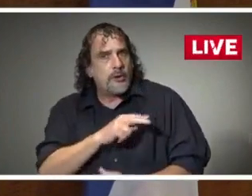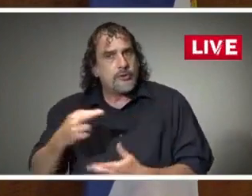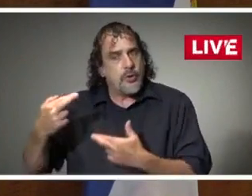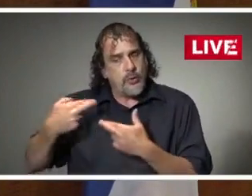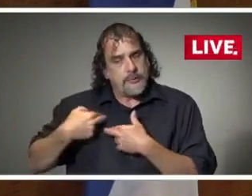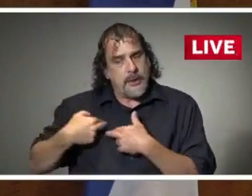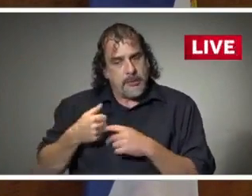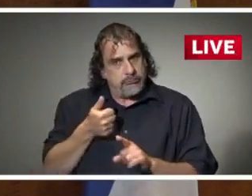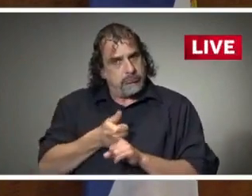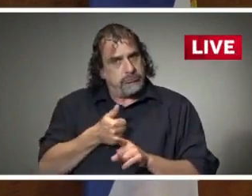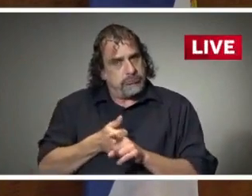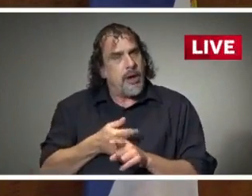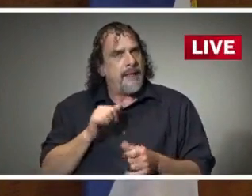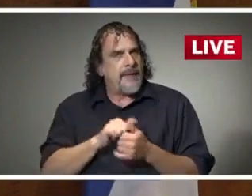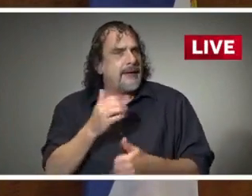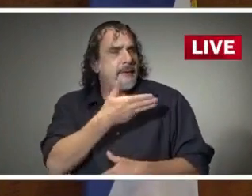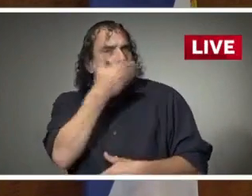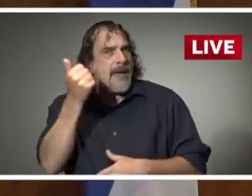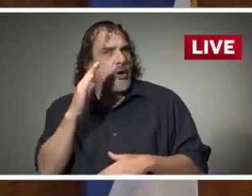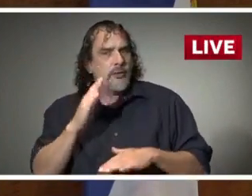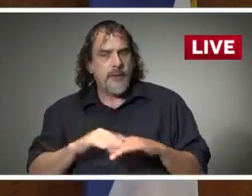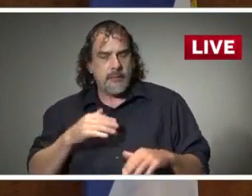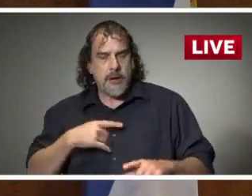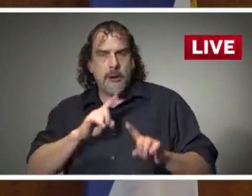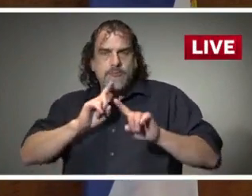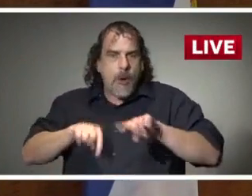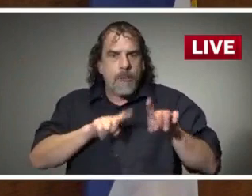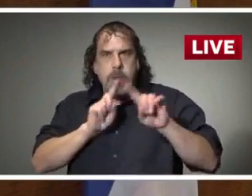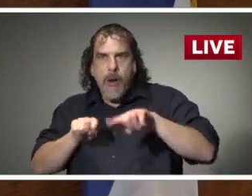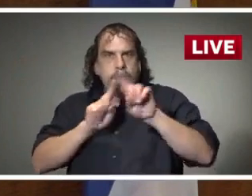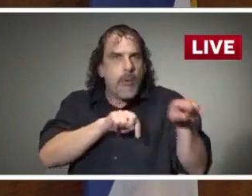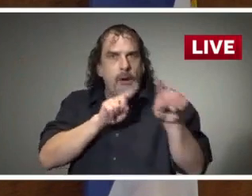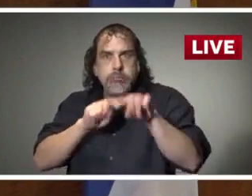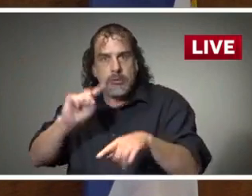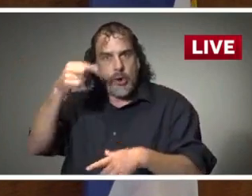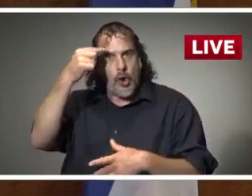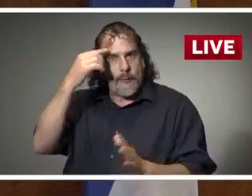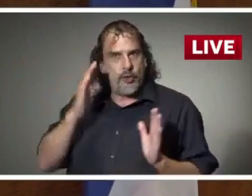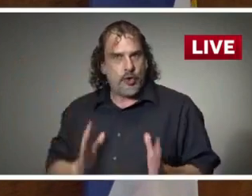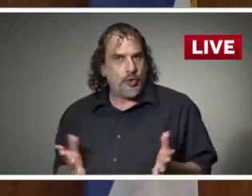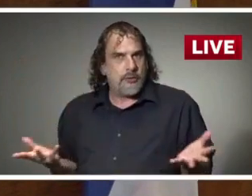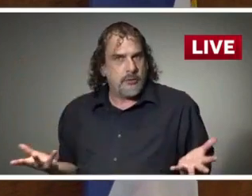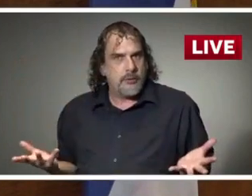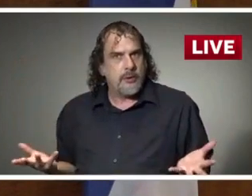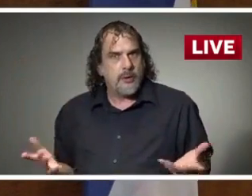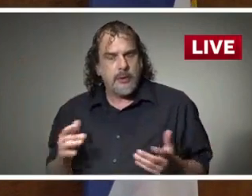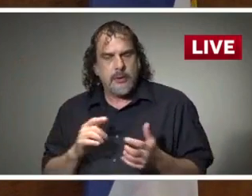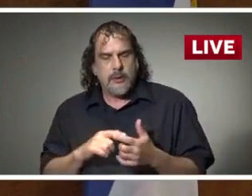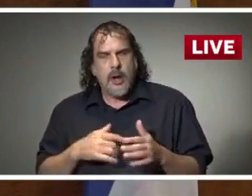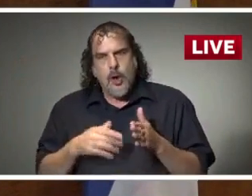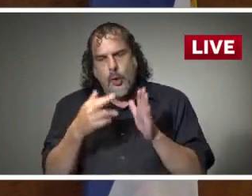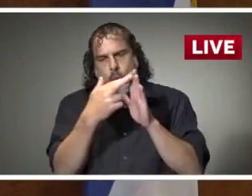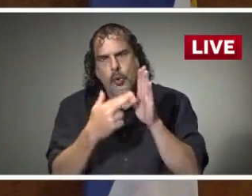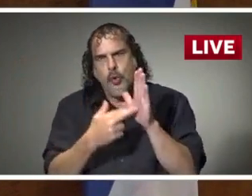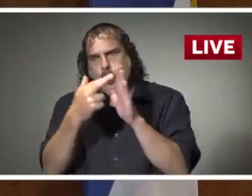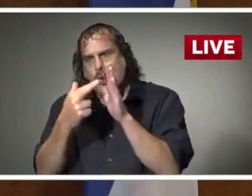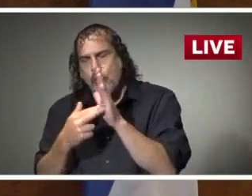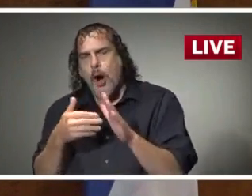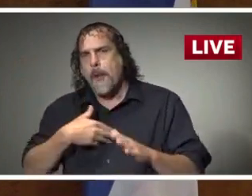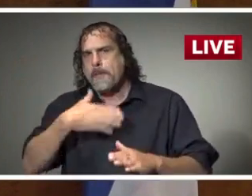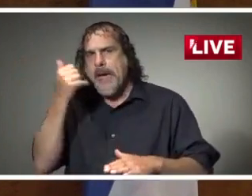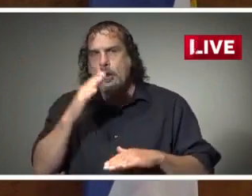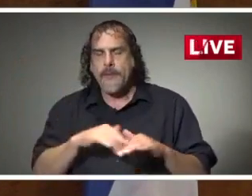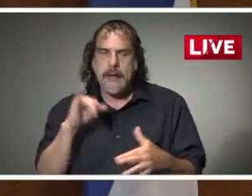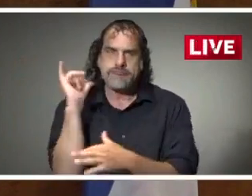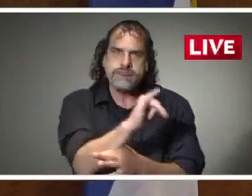better than any government order guidelines are better than lockdowns. Trust with